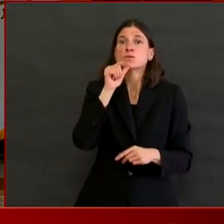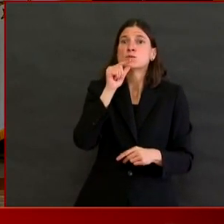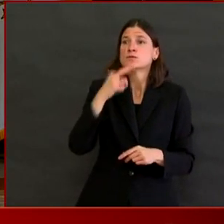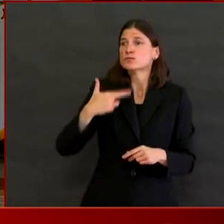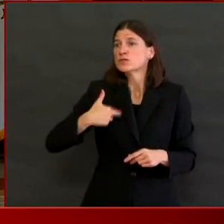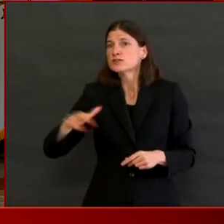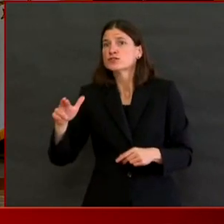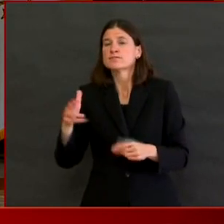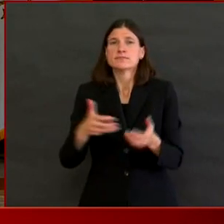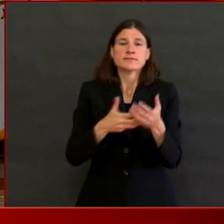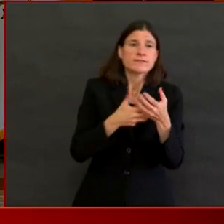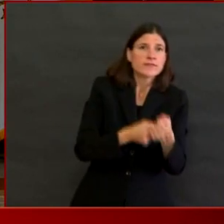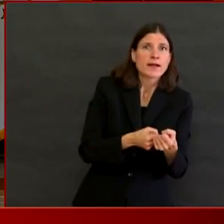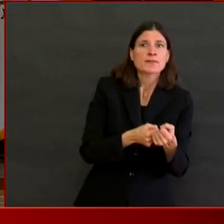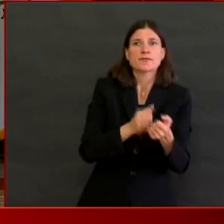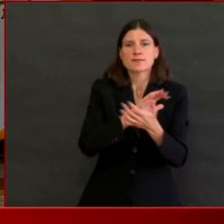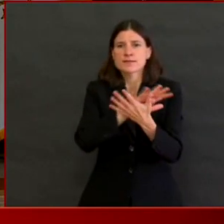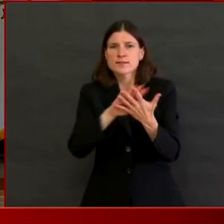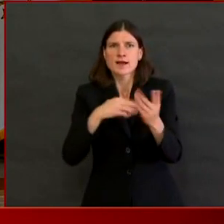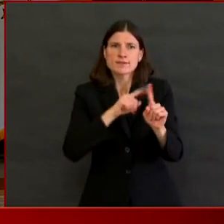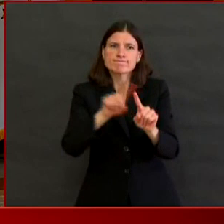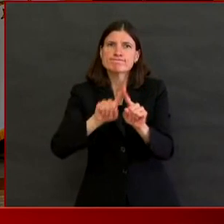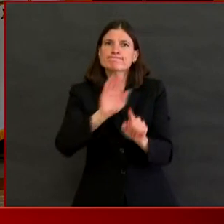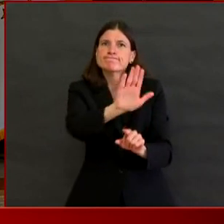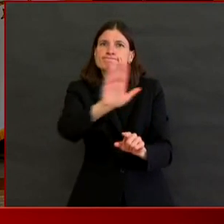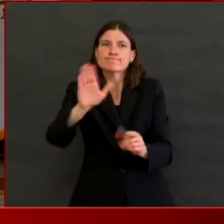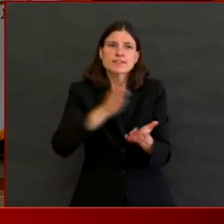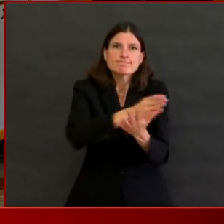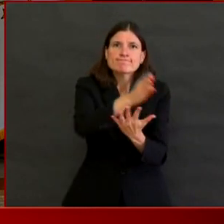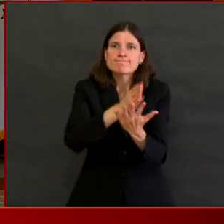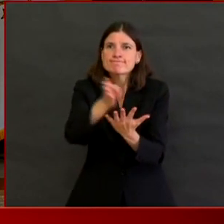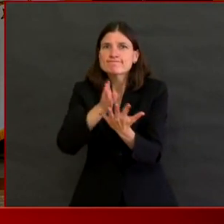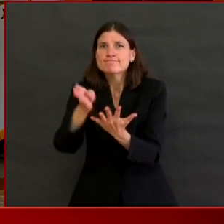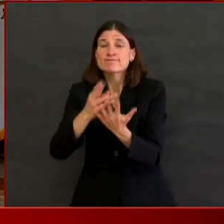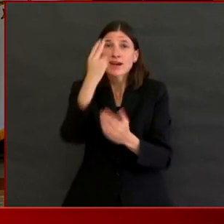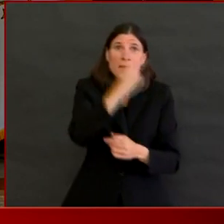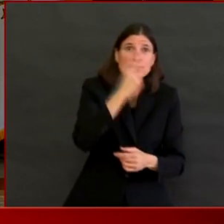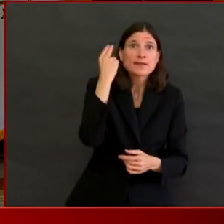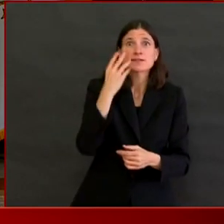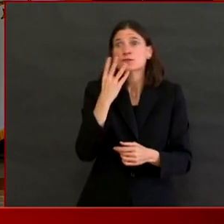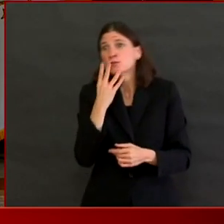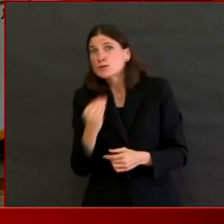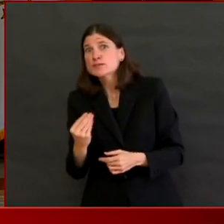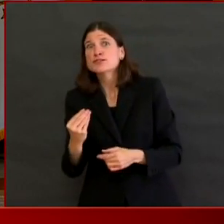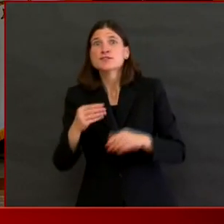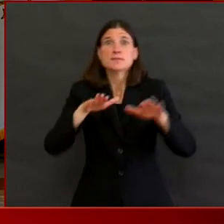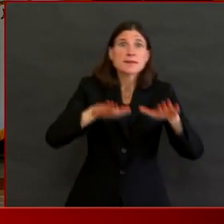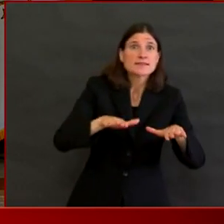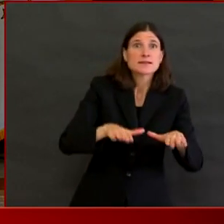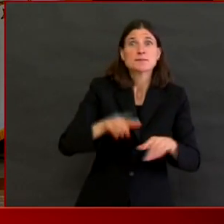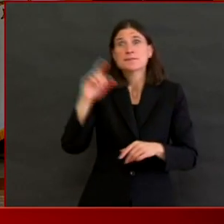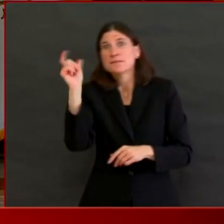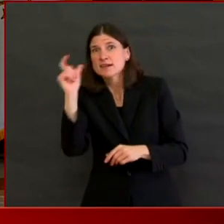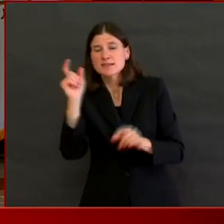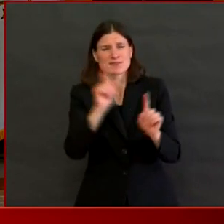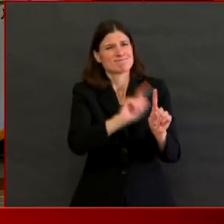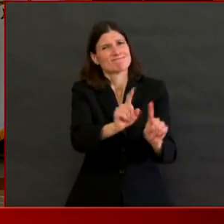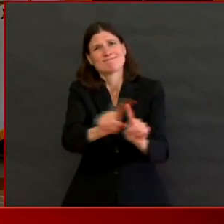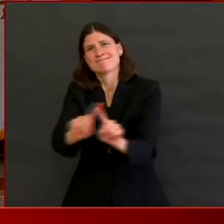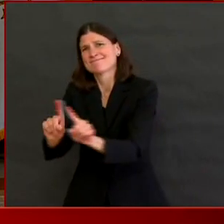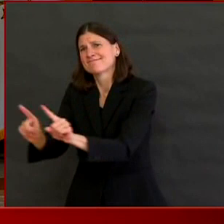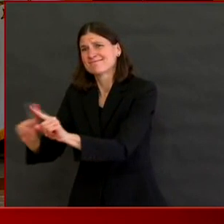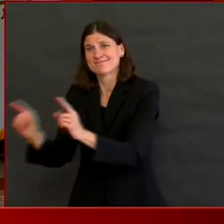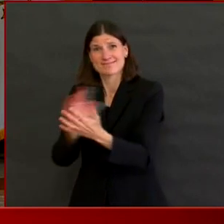during unprecedented times such as this. So with that, I will get started with